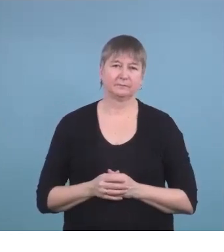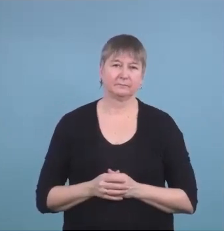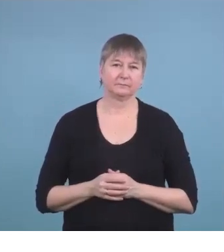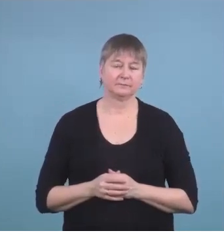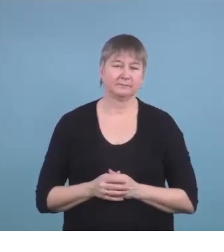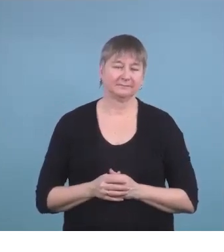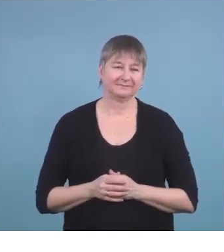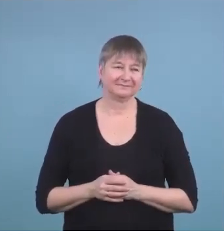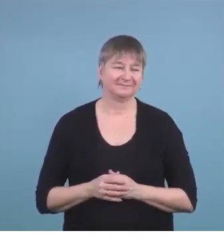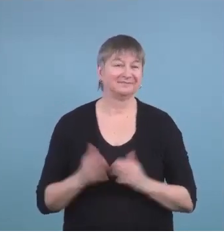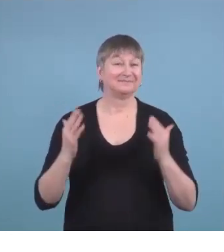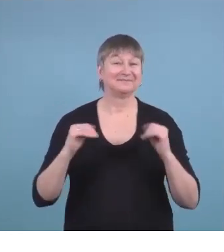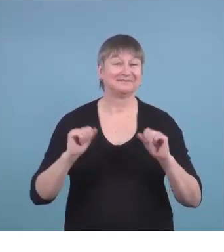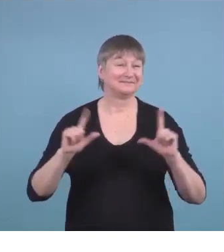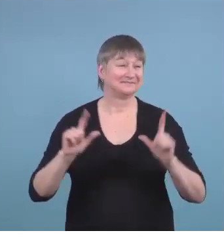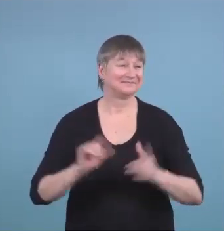Can we have the next slide?